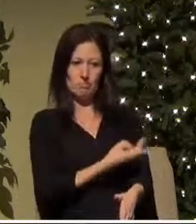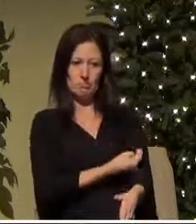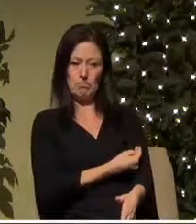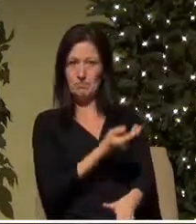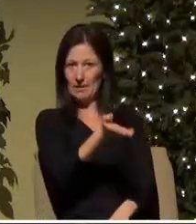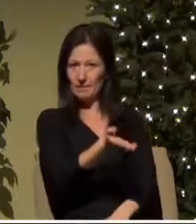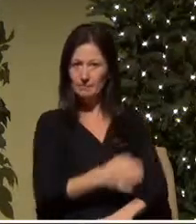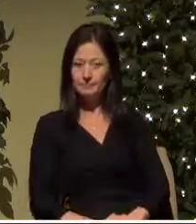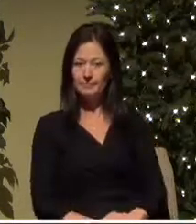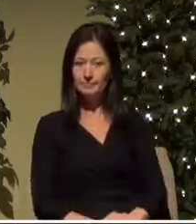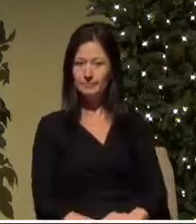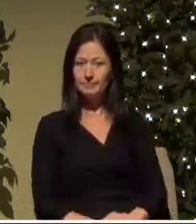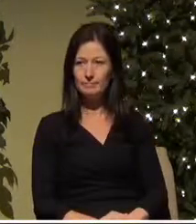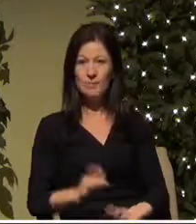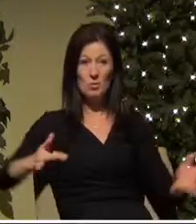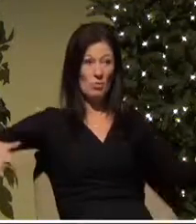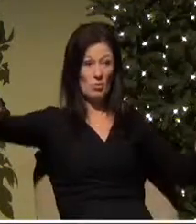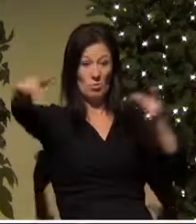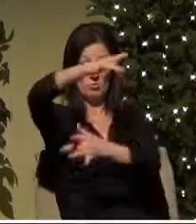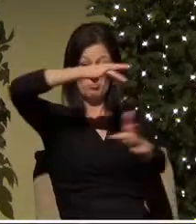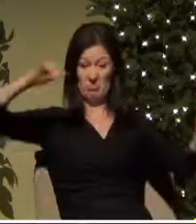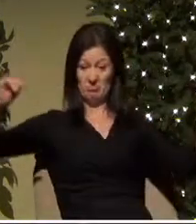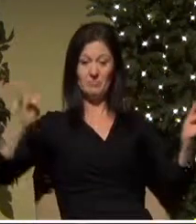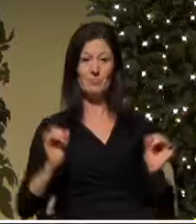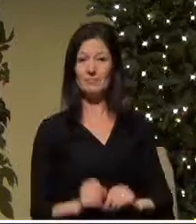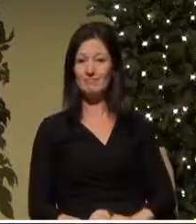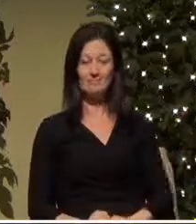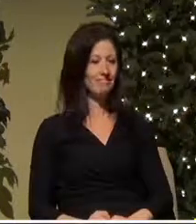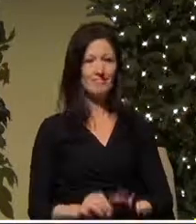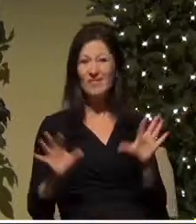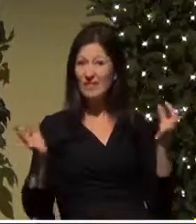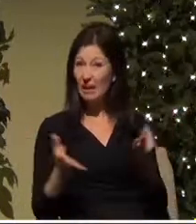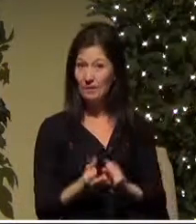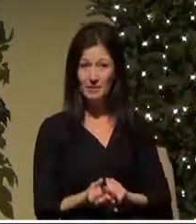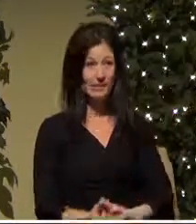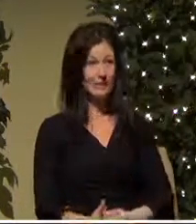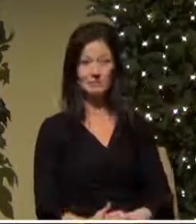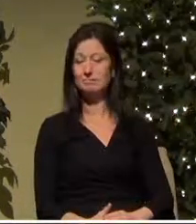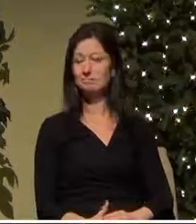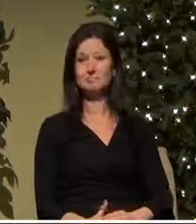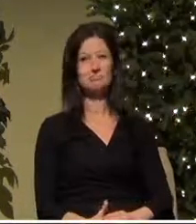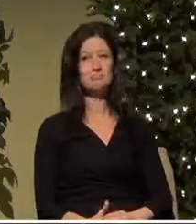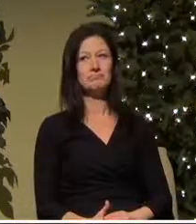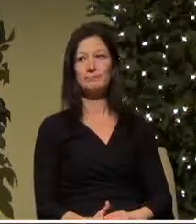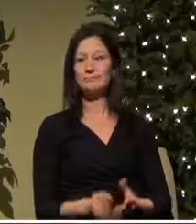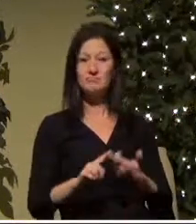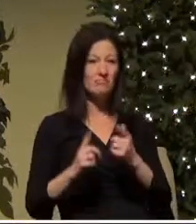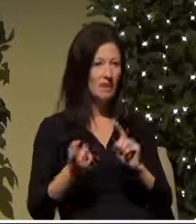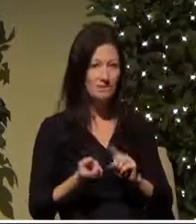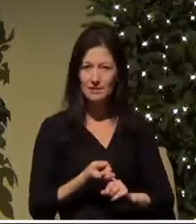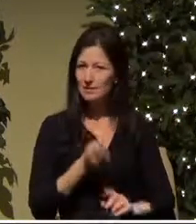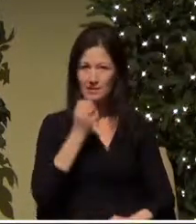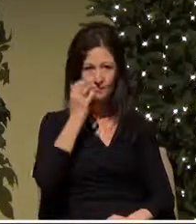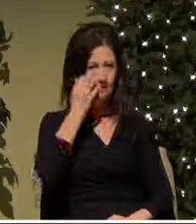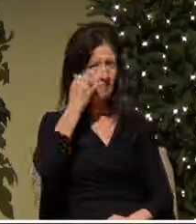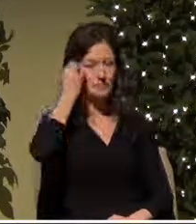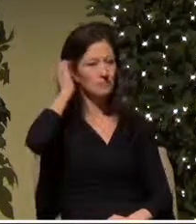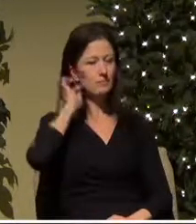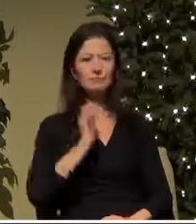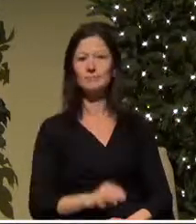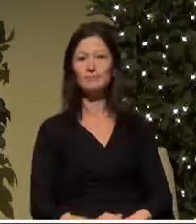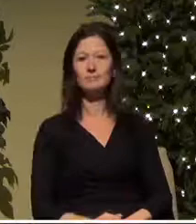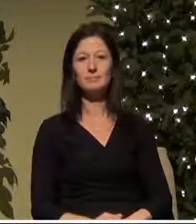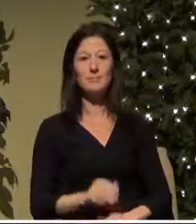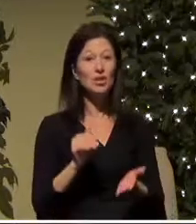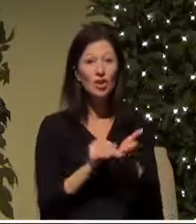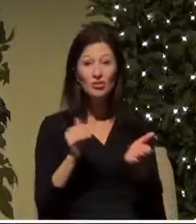and nobody else is there not family from Bethlehem not friends not even